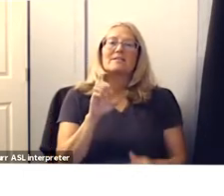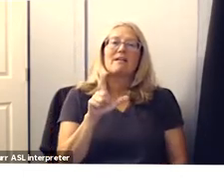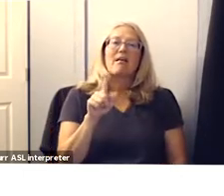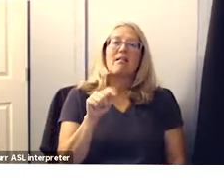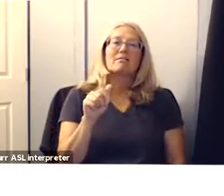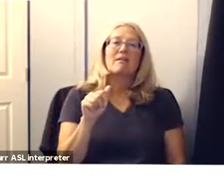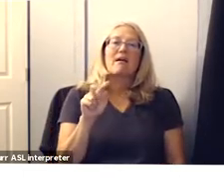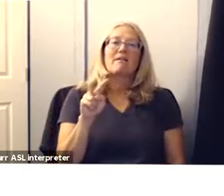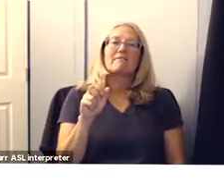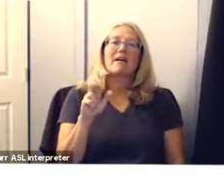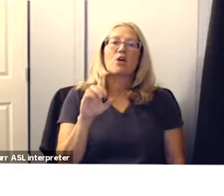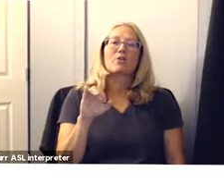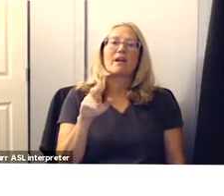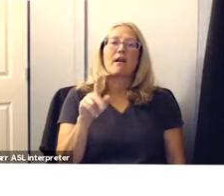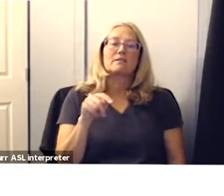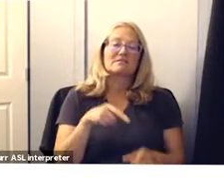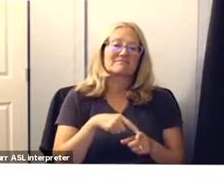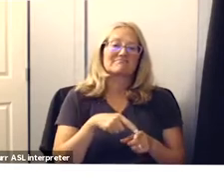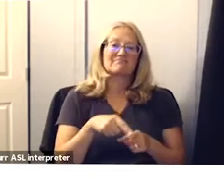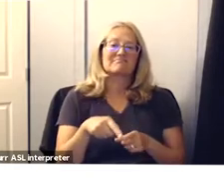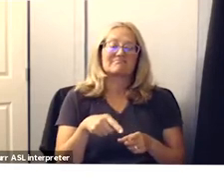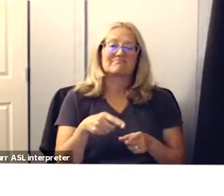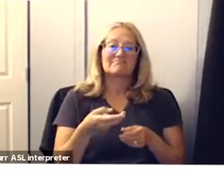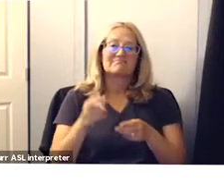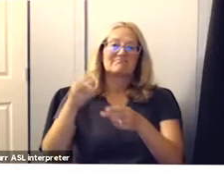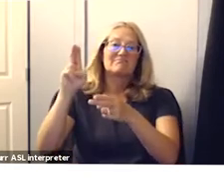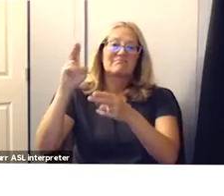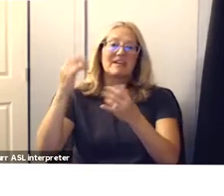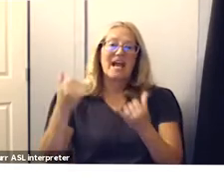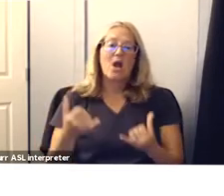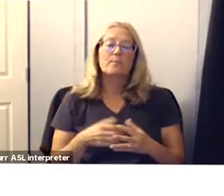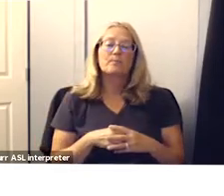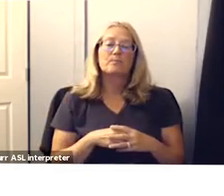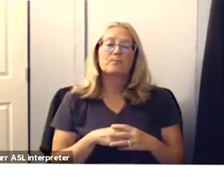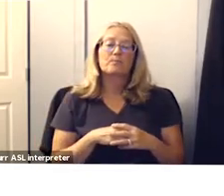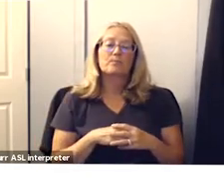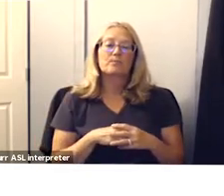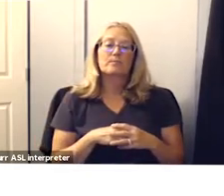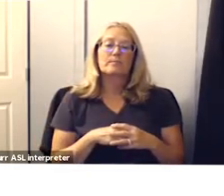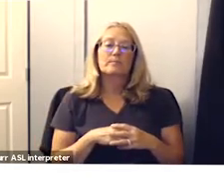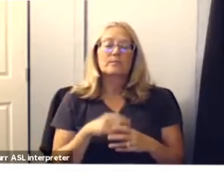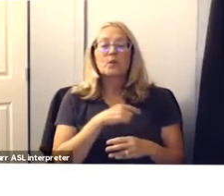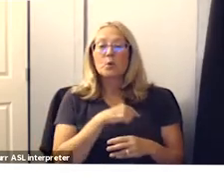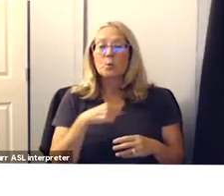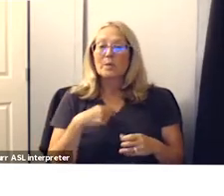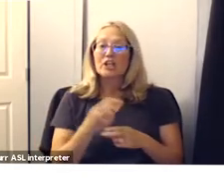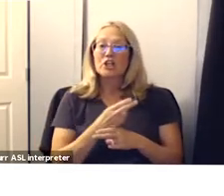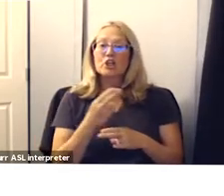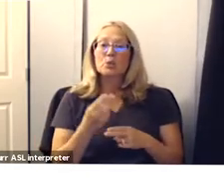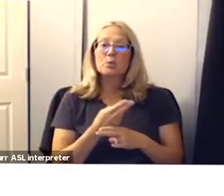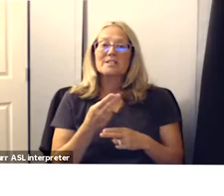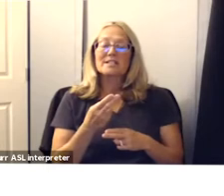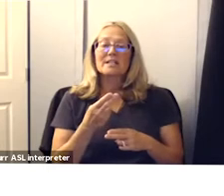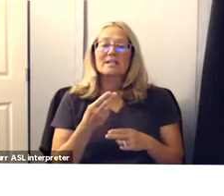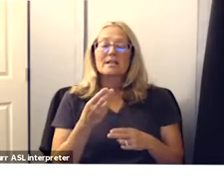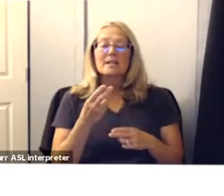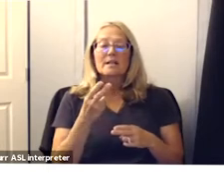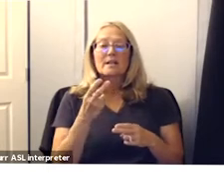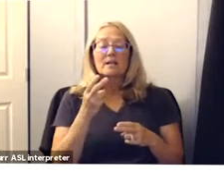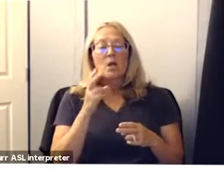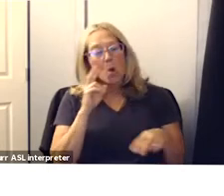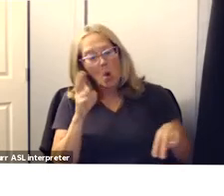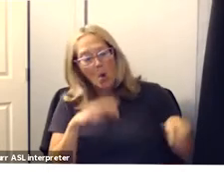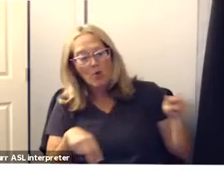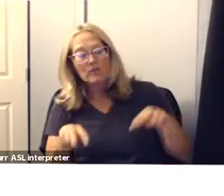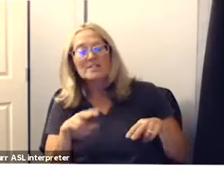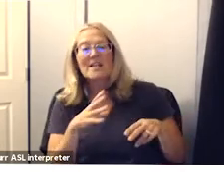um increasing um we are using our oversight and support as we always do